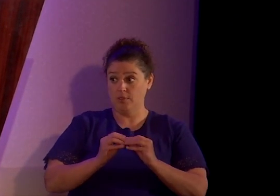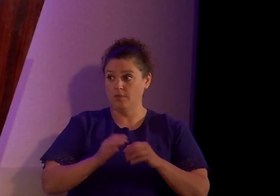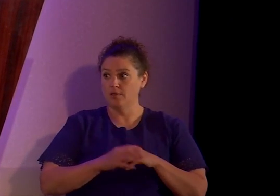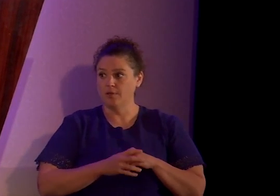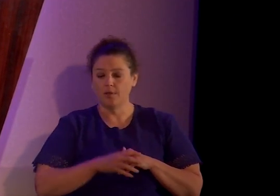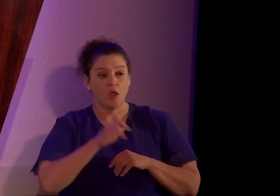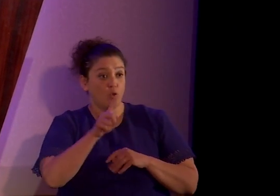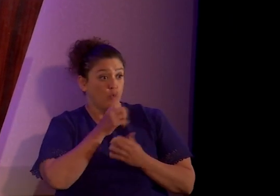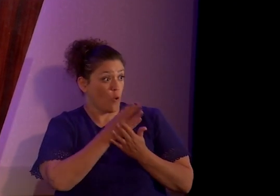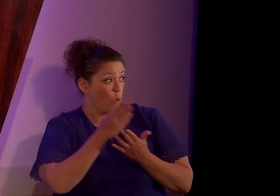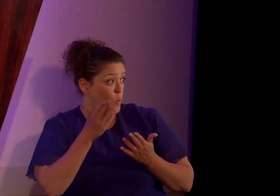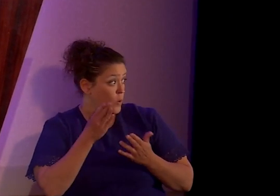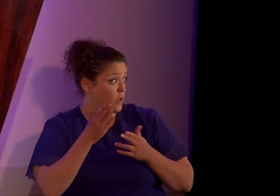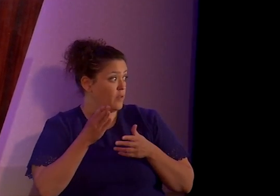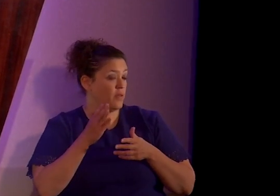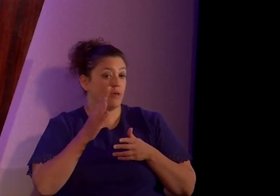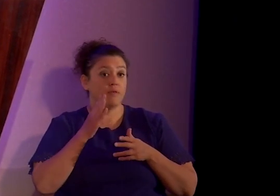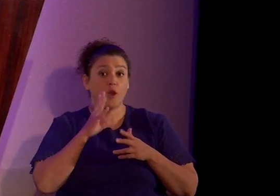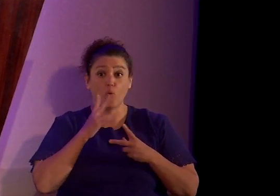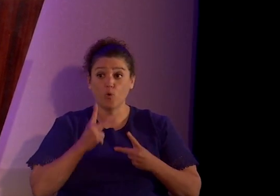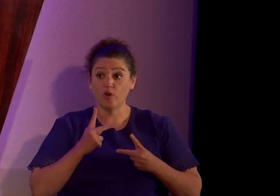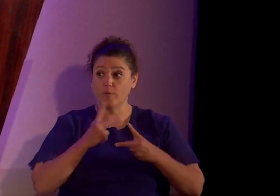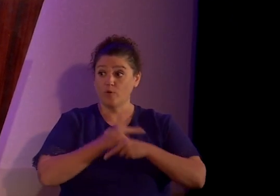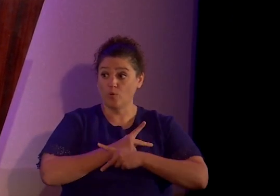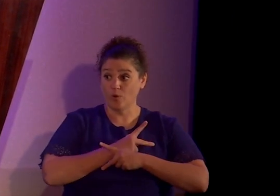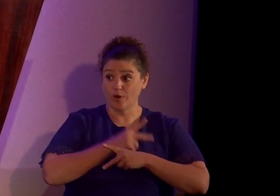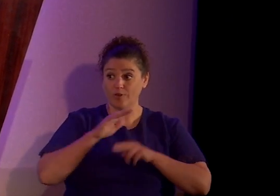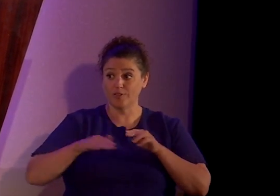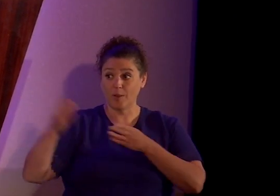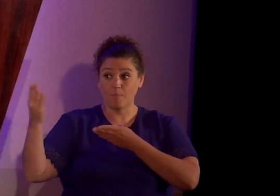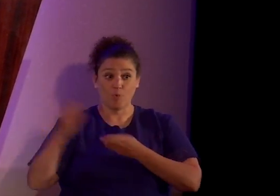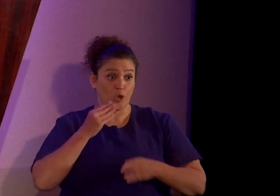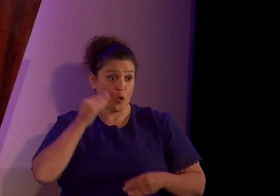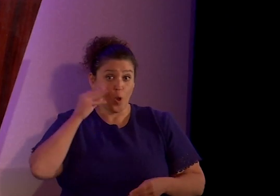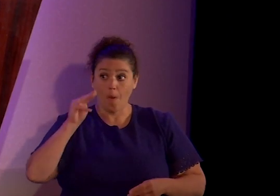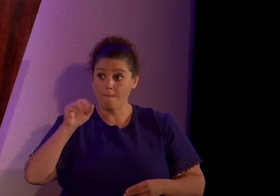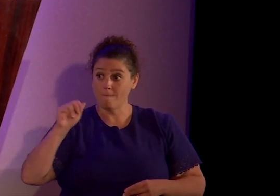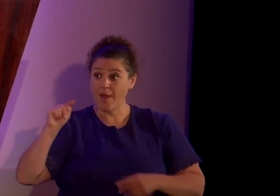the only thing that would have been worse than bringing Matt home would be?